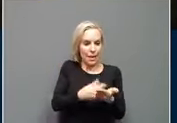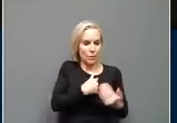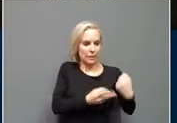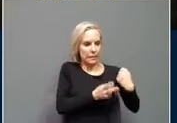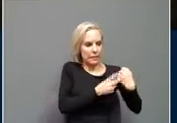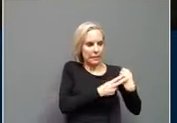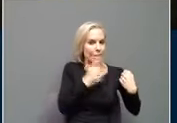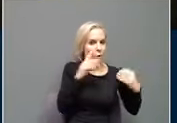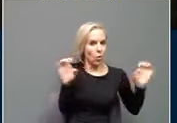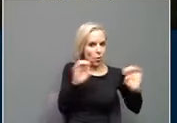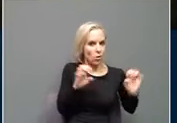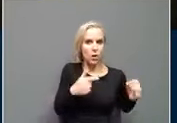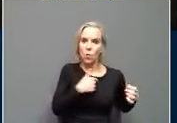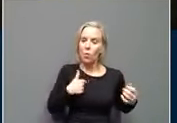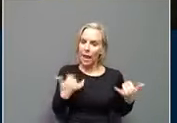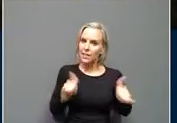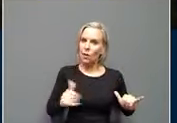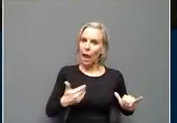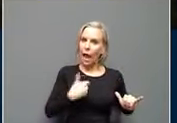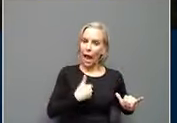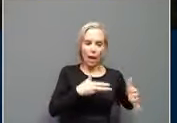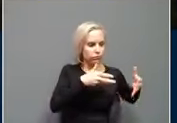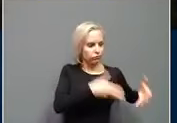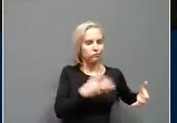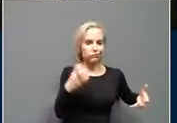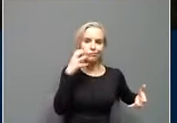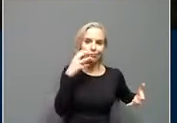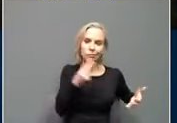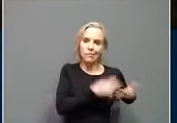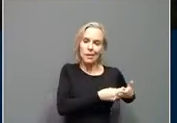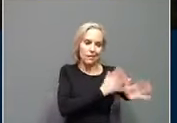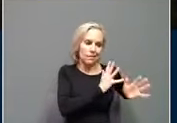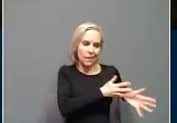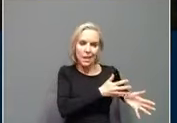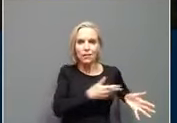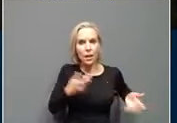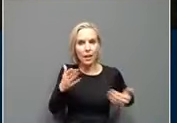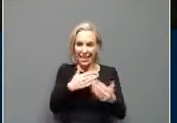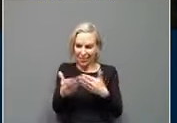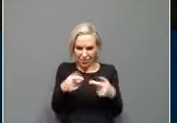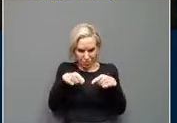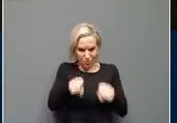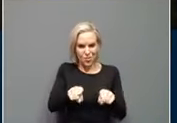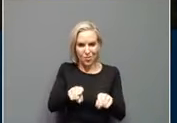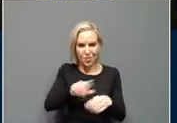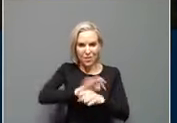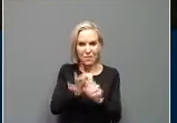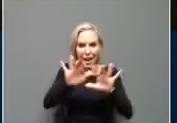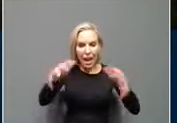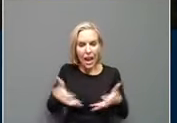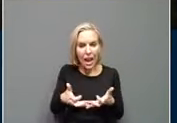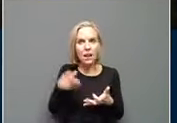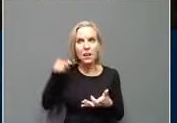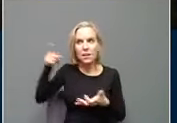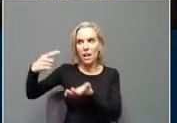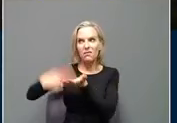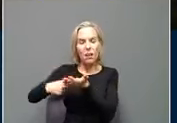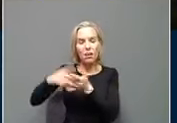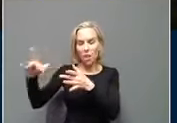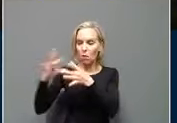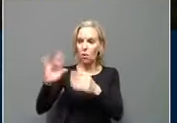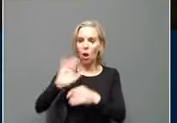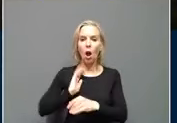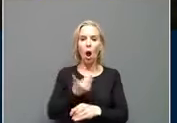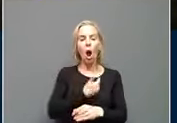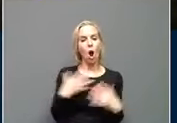posed by the pandemics. And it talked about how our recovery is running ahead of the national